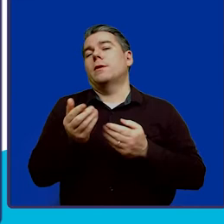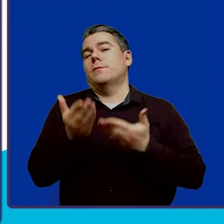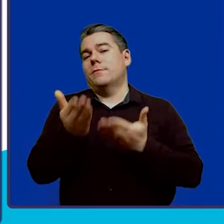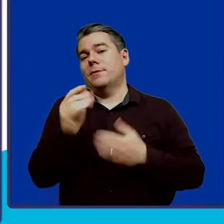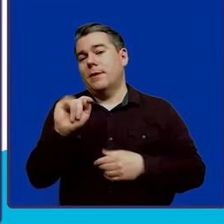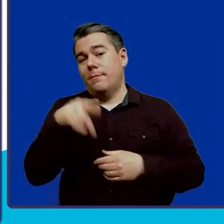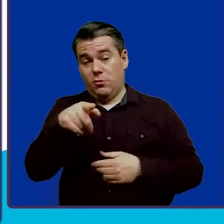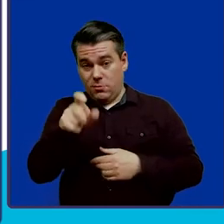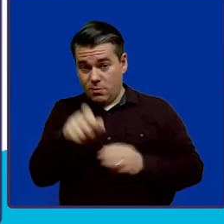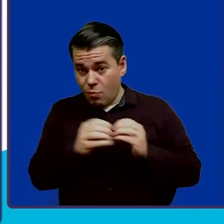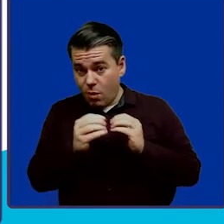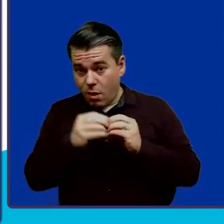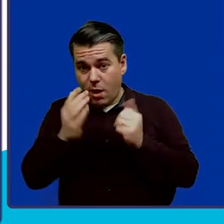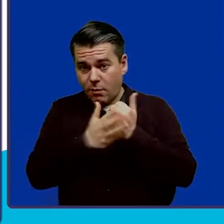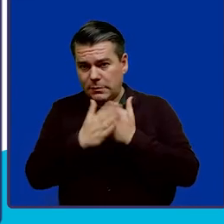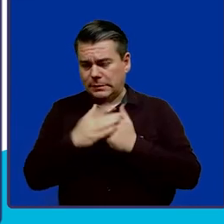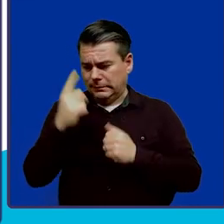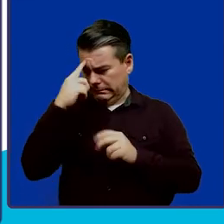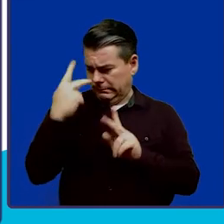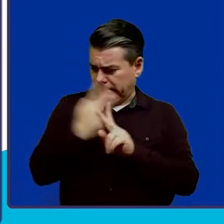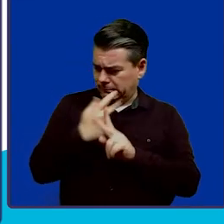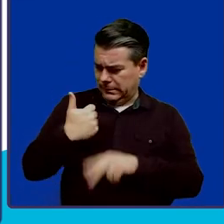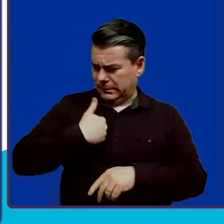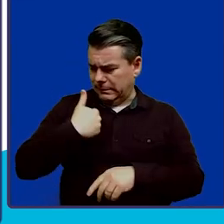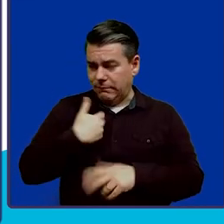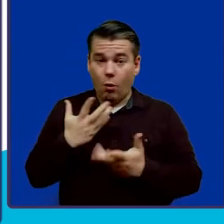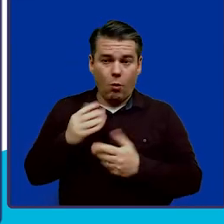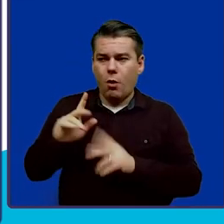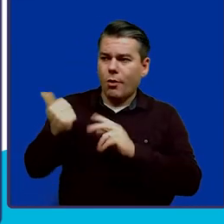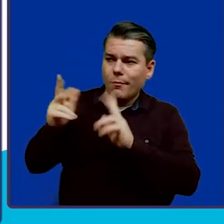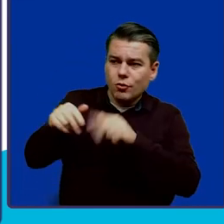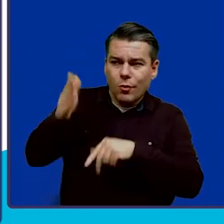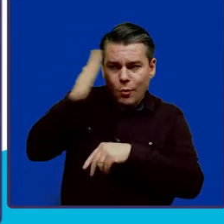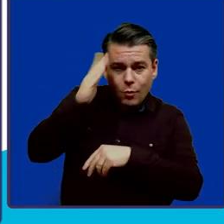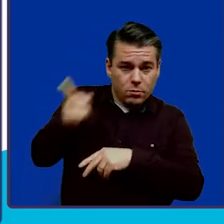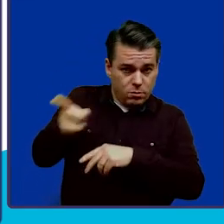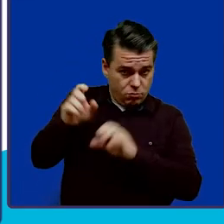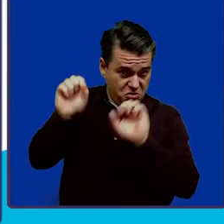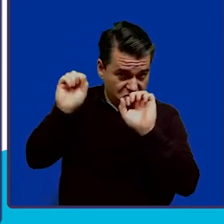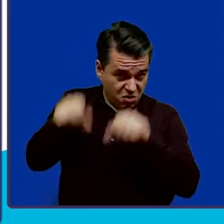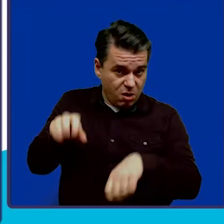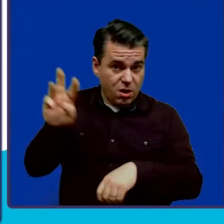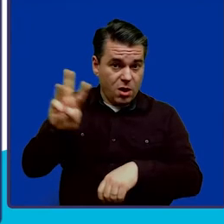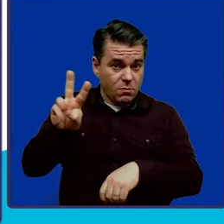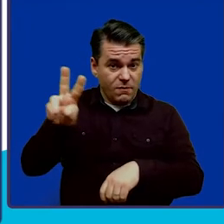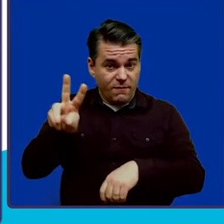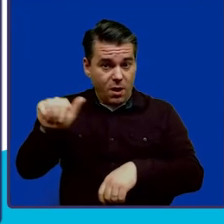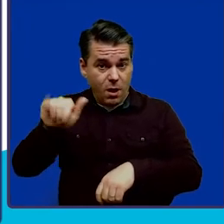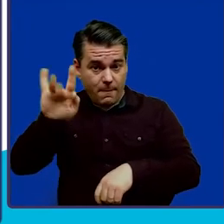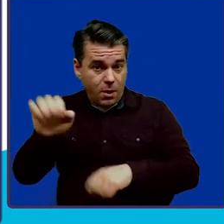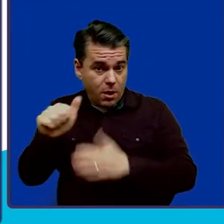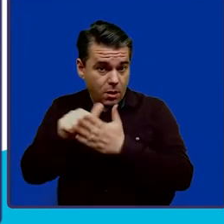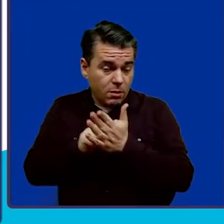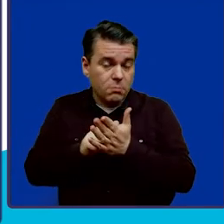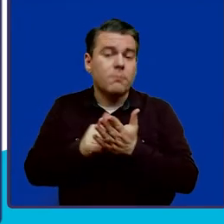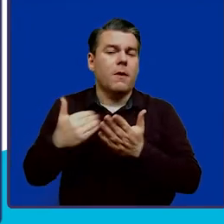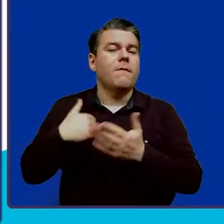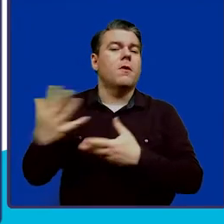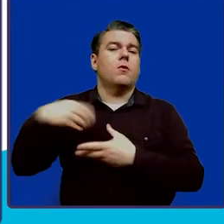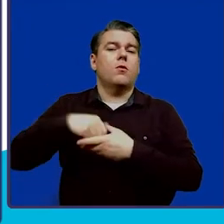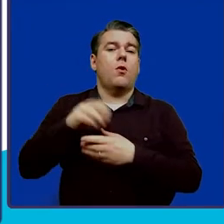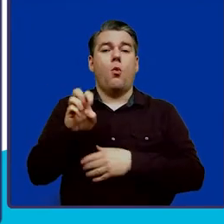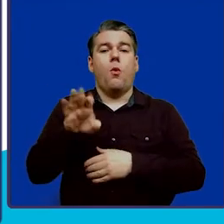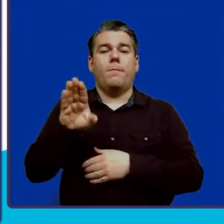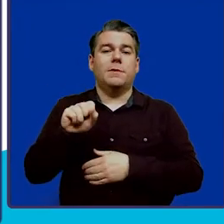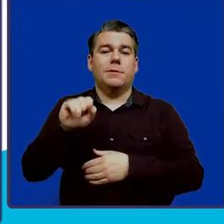additional help in determining if you or someone you know is eligible for a WB-ABLE account, we have included on